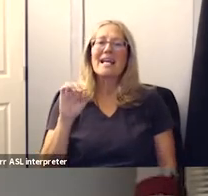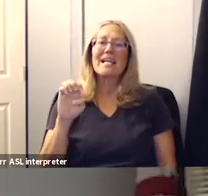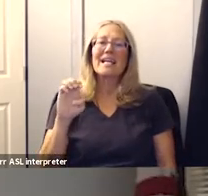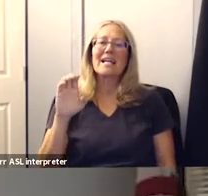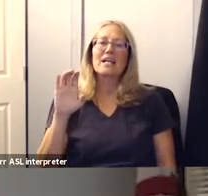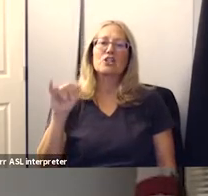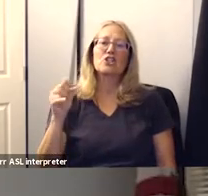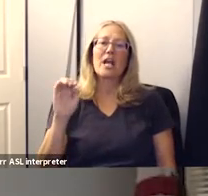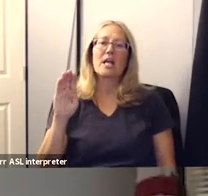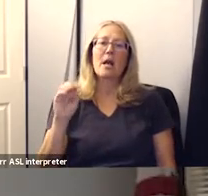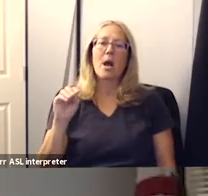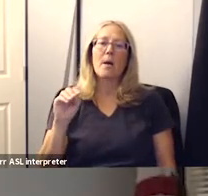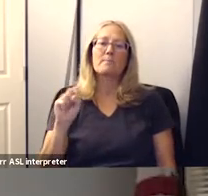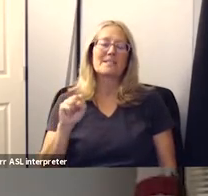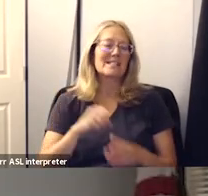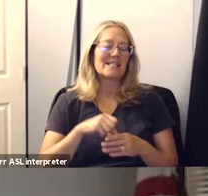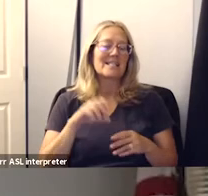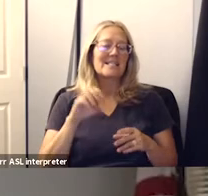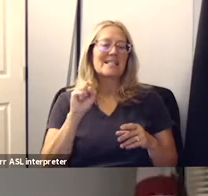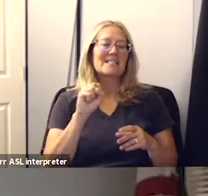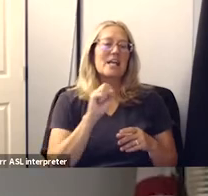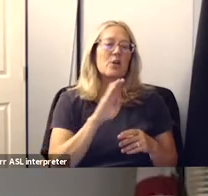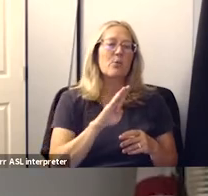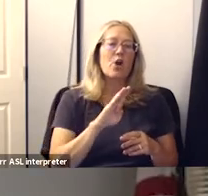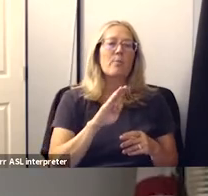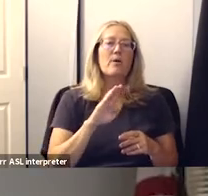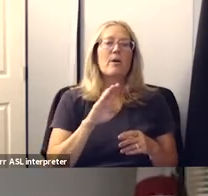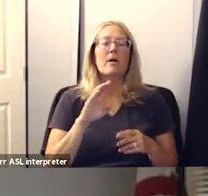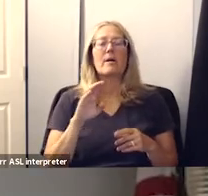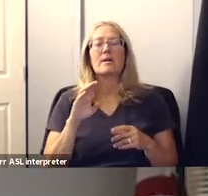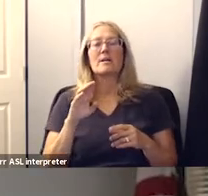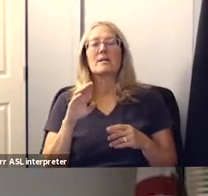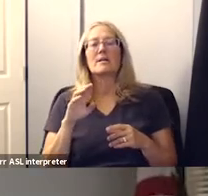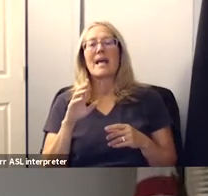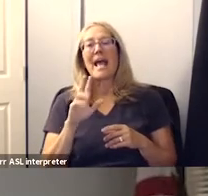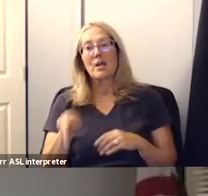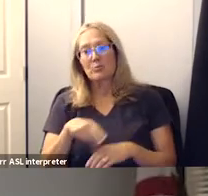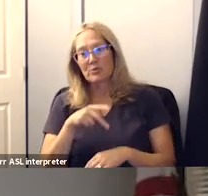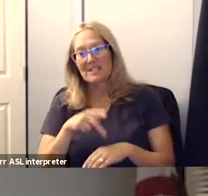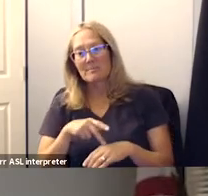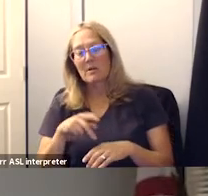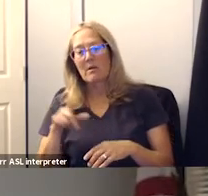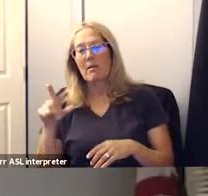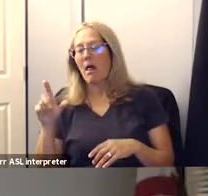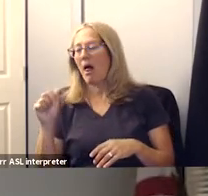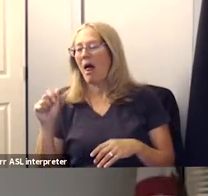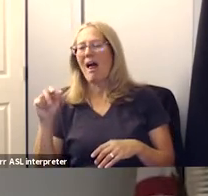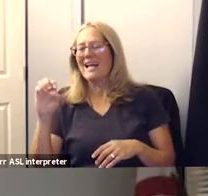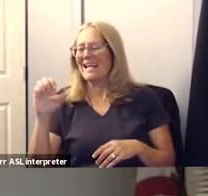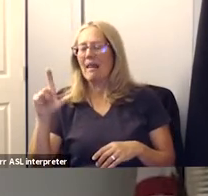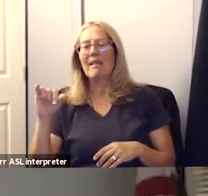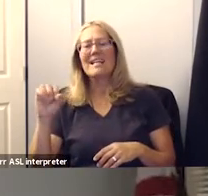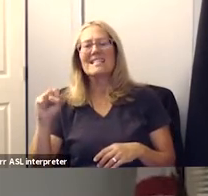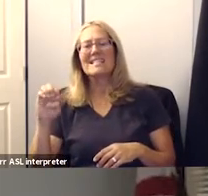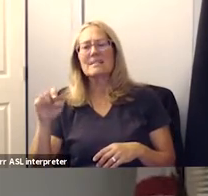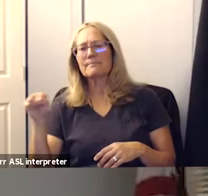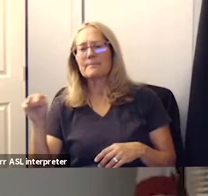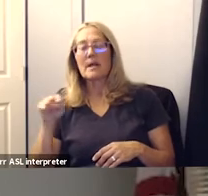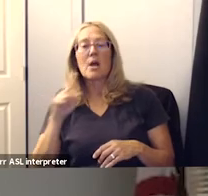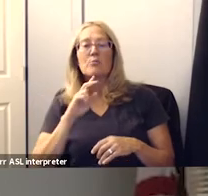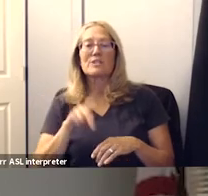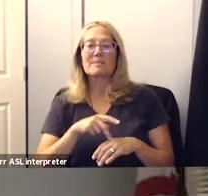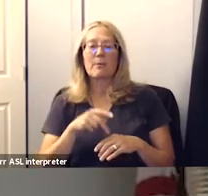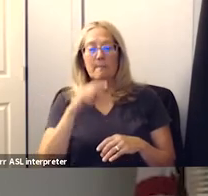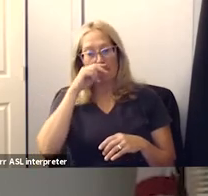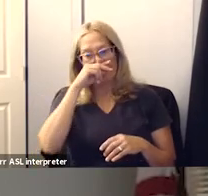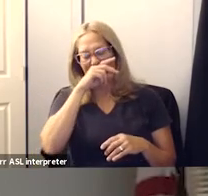the santa barbara high school foundation and elise simmons the principal of santa barbara high school so thank you so much and finally